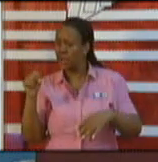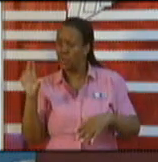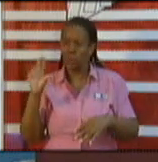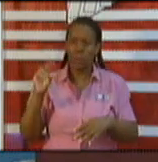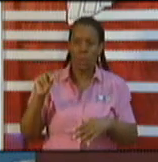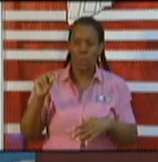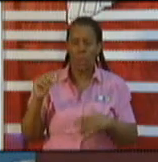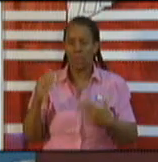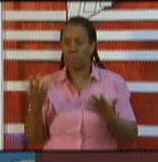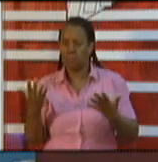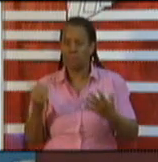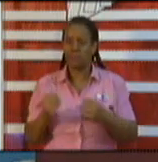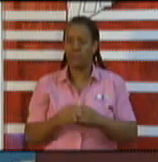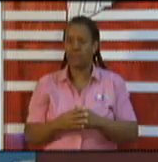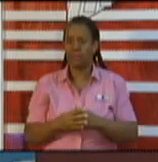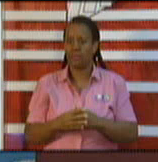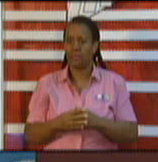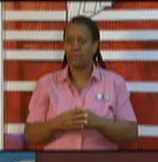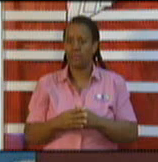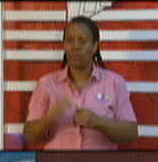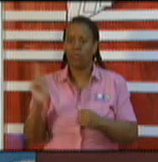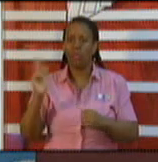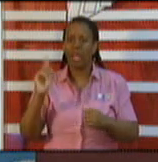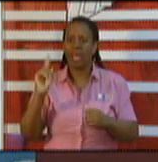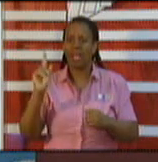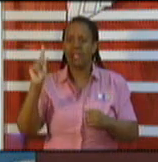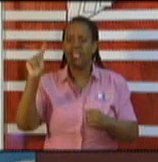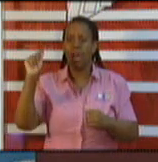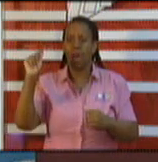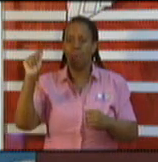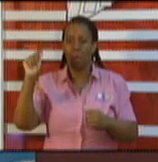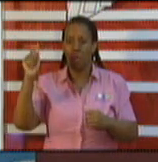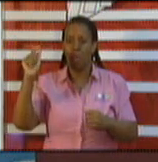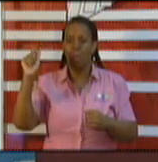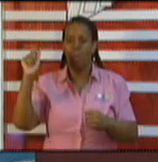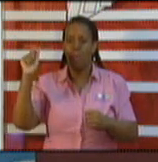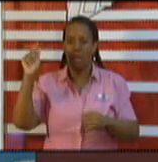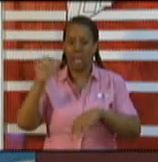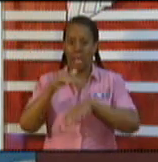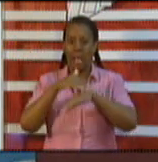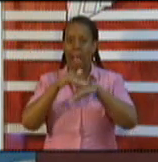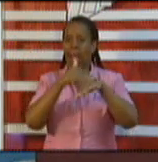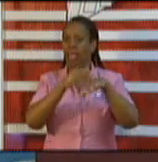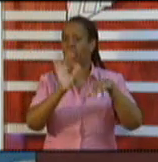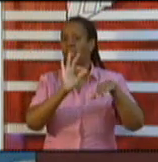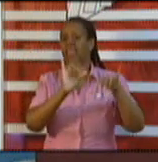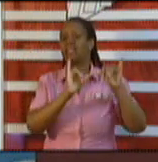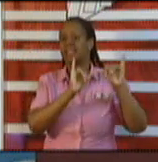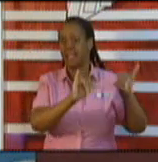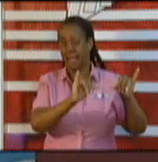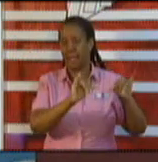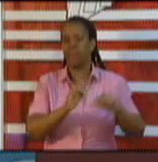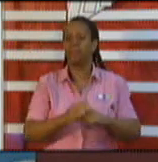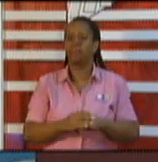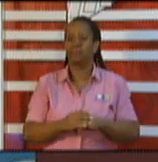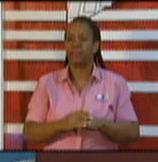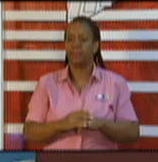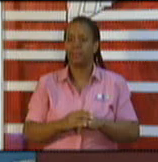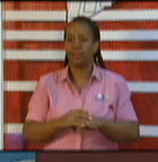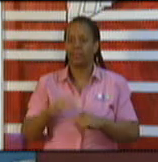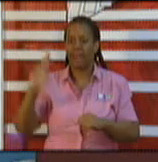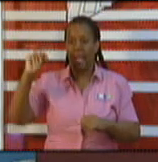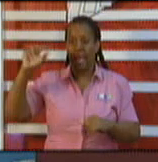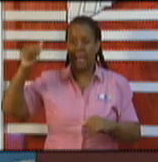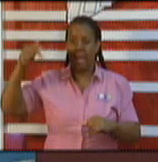we have 19. At the Taqueria River Facility, we have no one at this time. In the Napa Facility, where we have healthcare workers, there are six